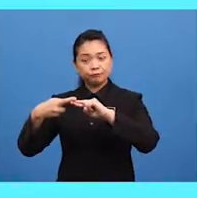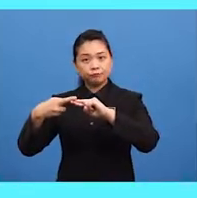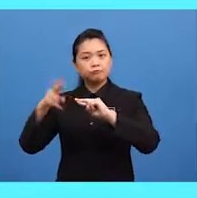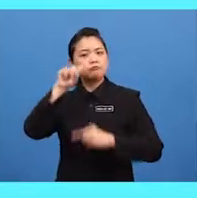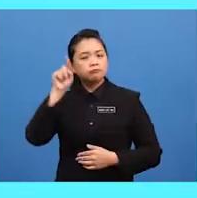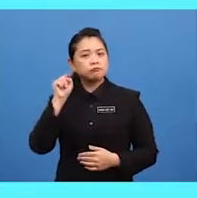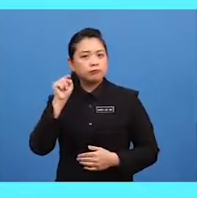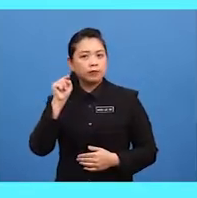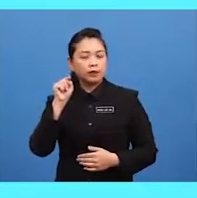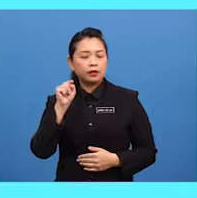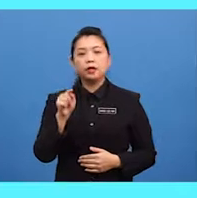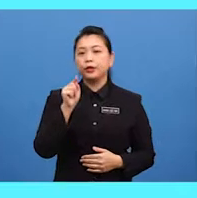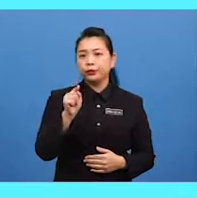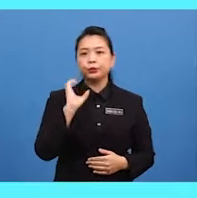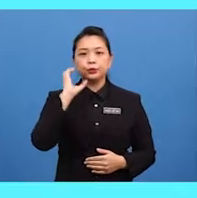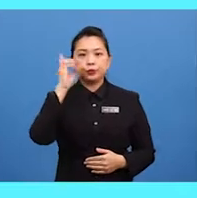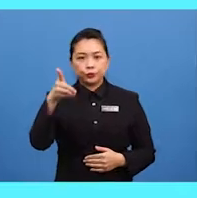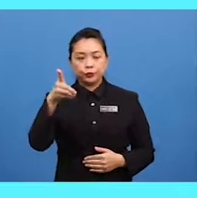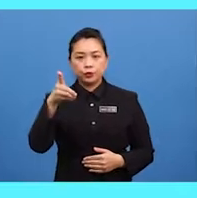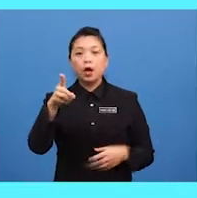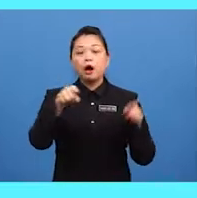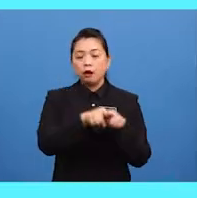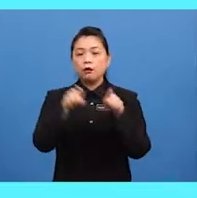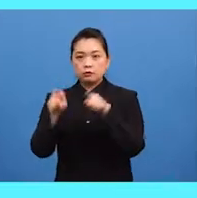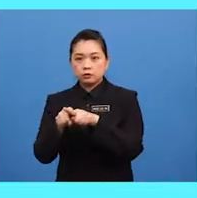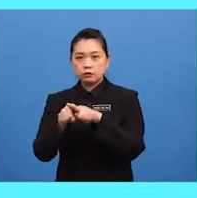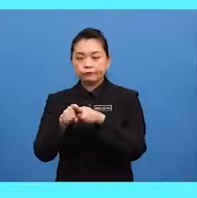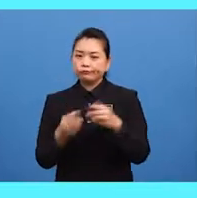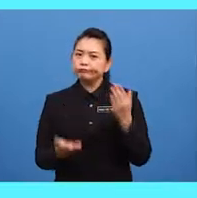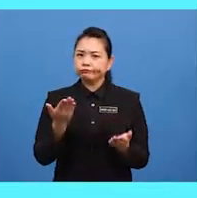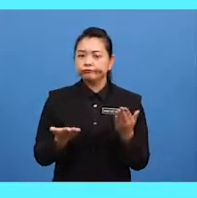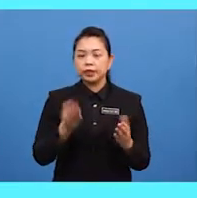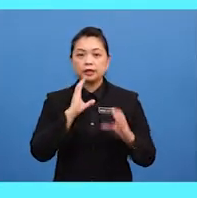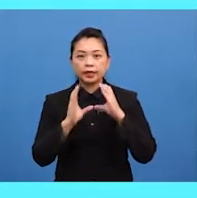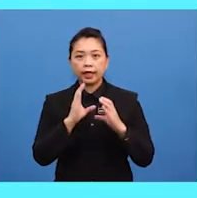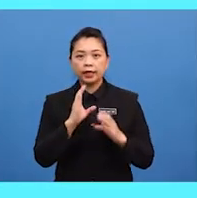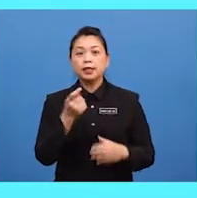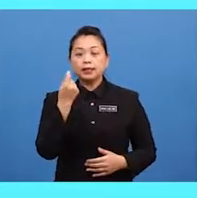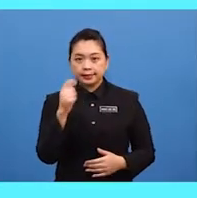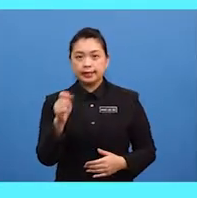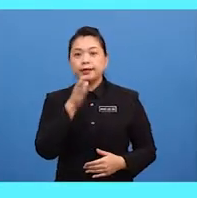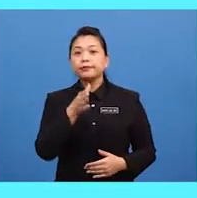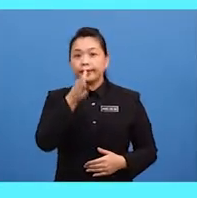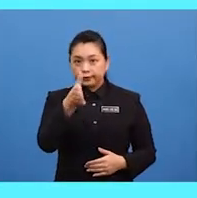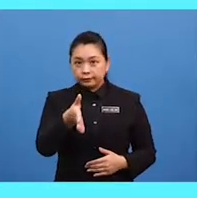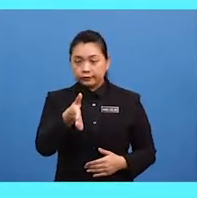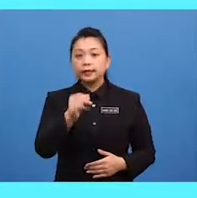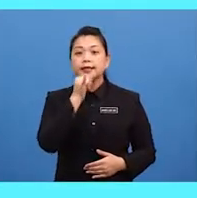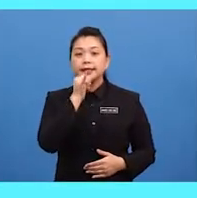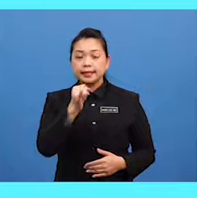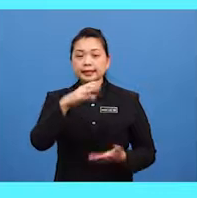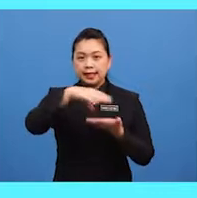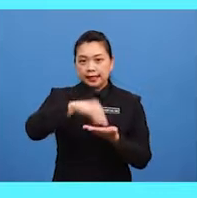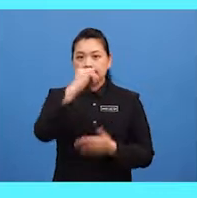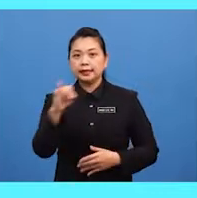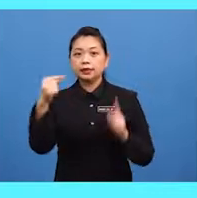you could also possibly say that the granddaughter is learning to bake